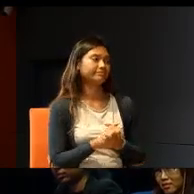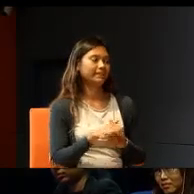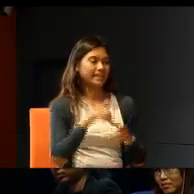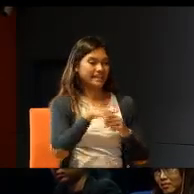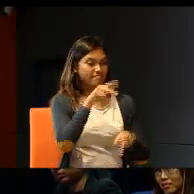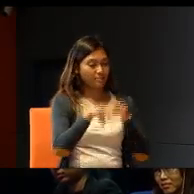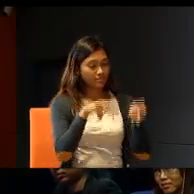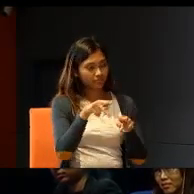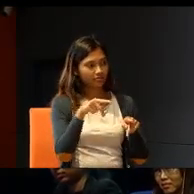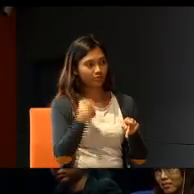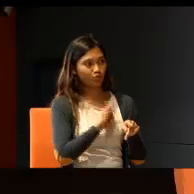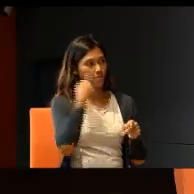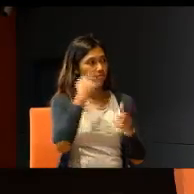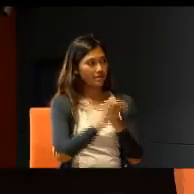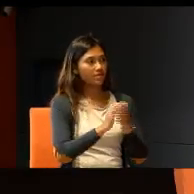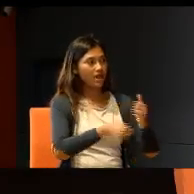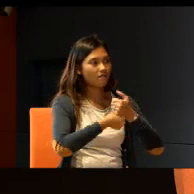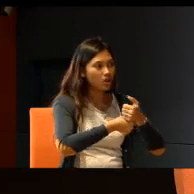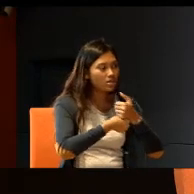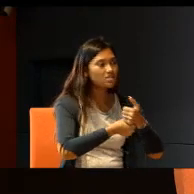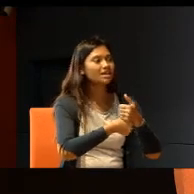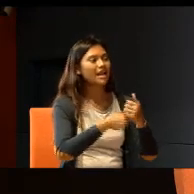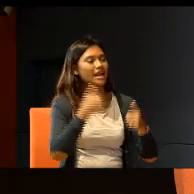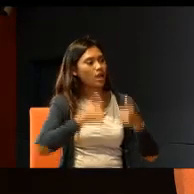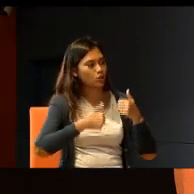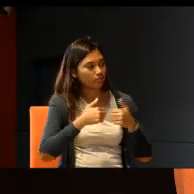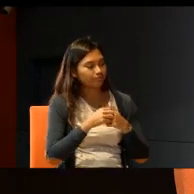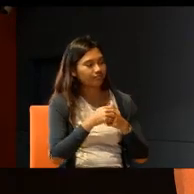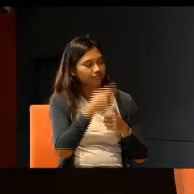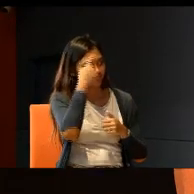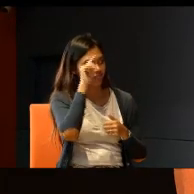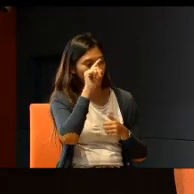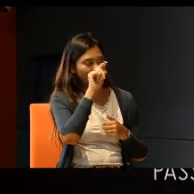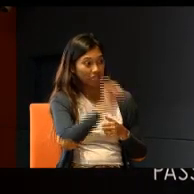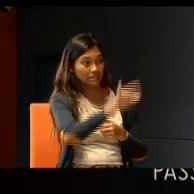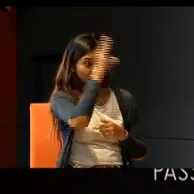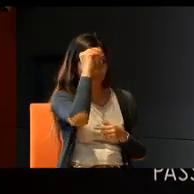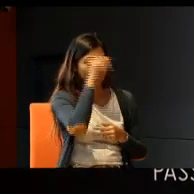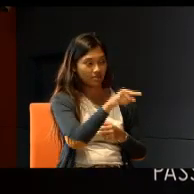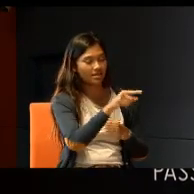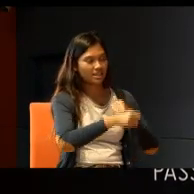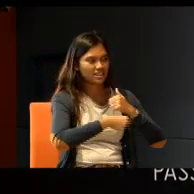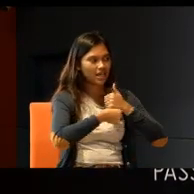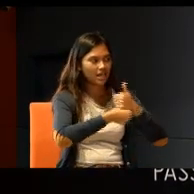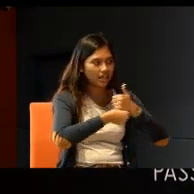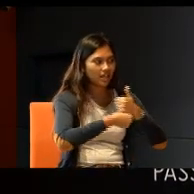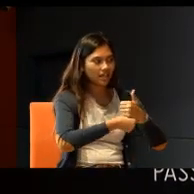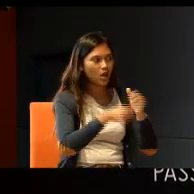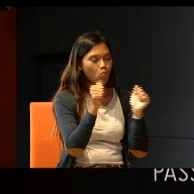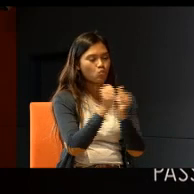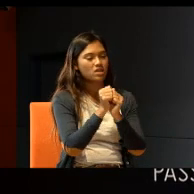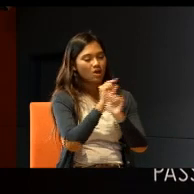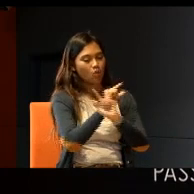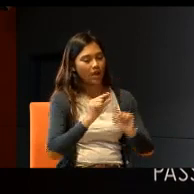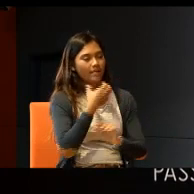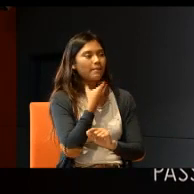with aggression. But this man clearly advocates with quiet